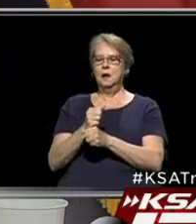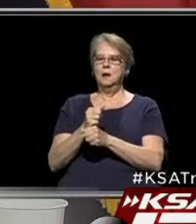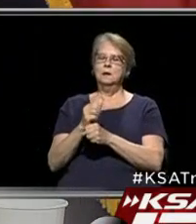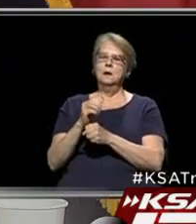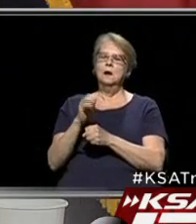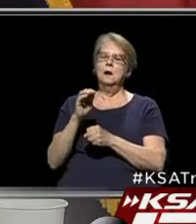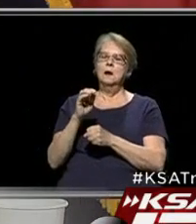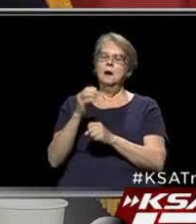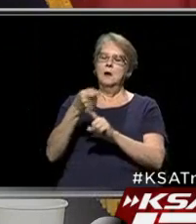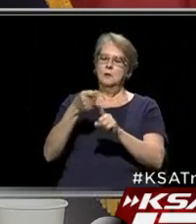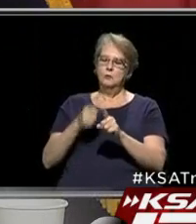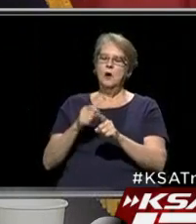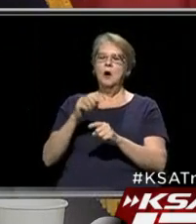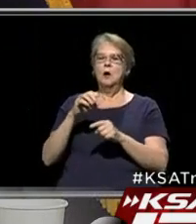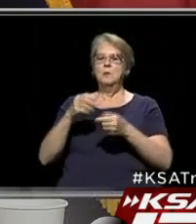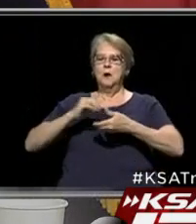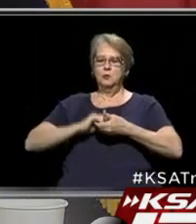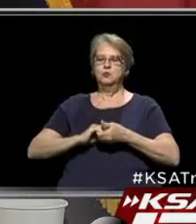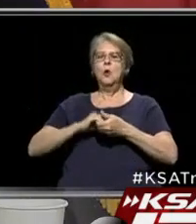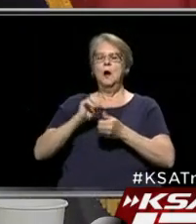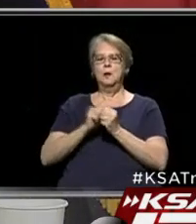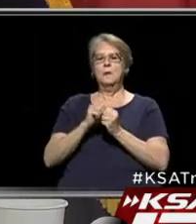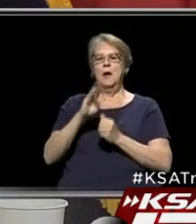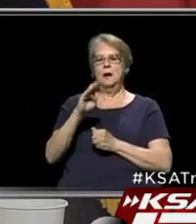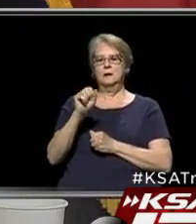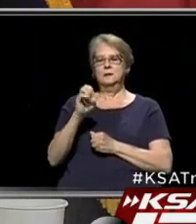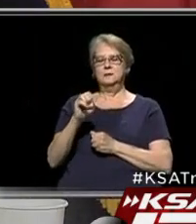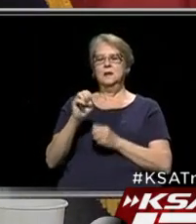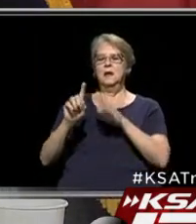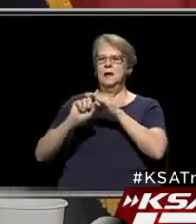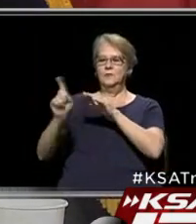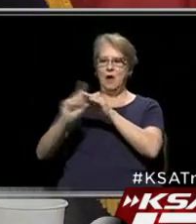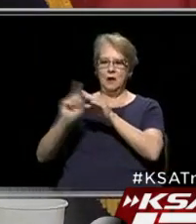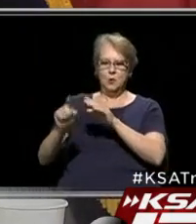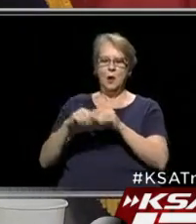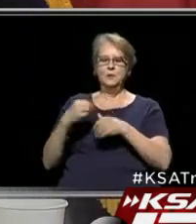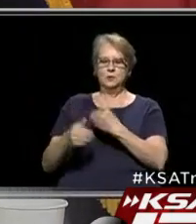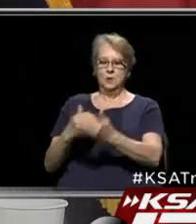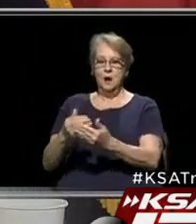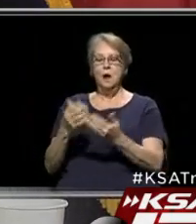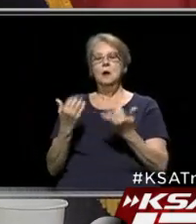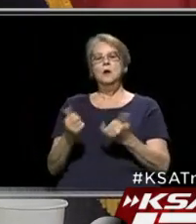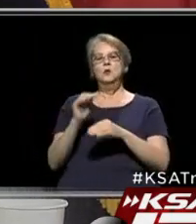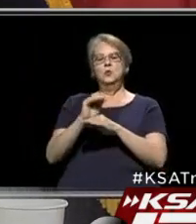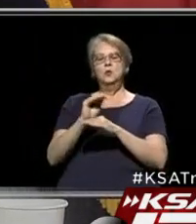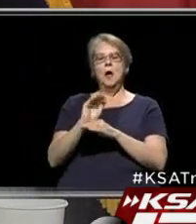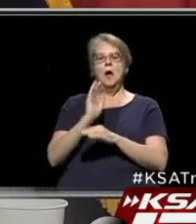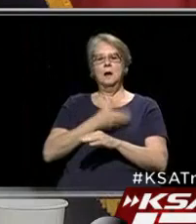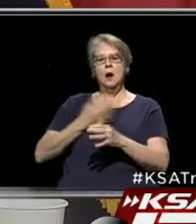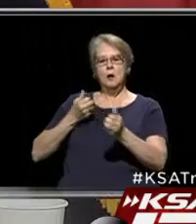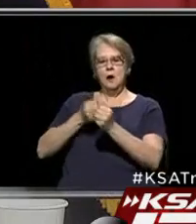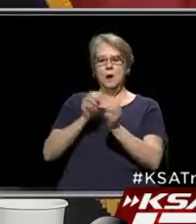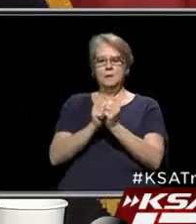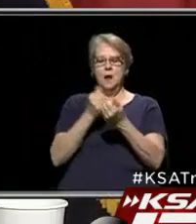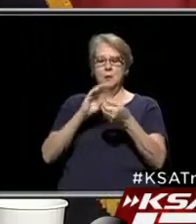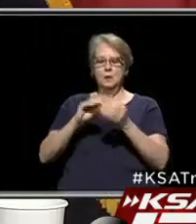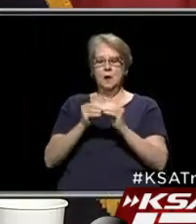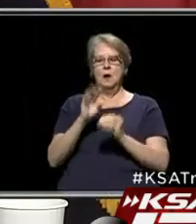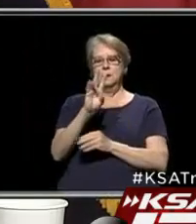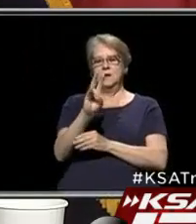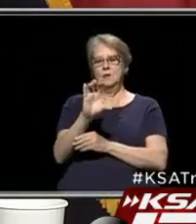from the Joint Base San Antonio evacuation process. Tonight, our update on numbers, we have